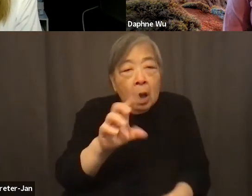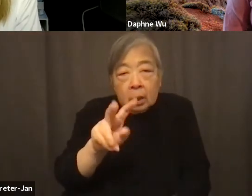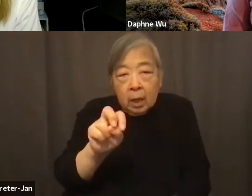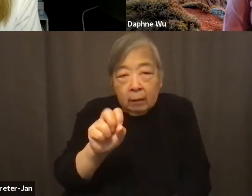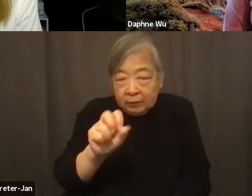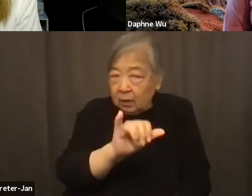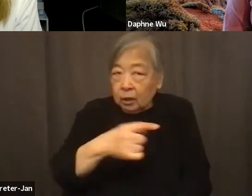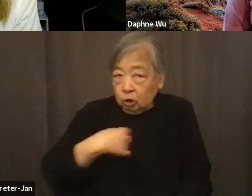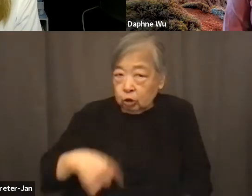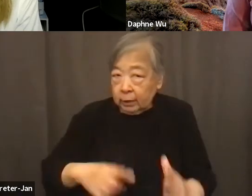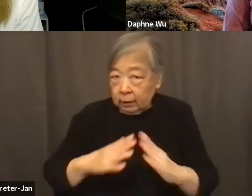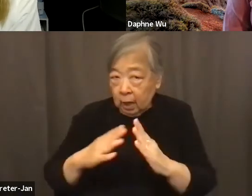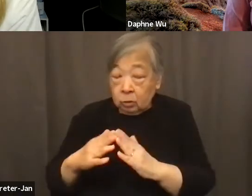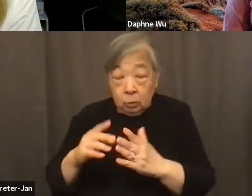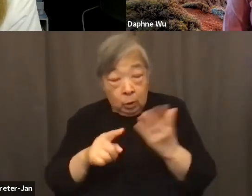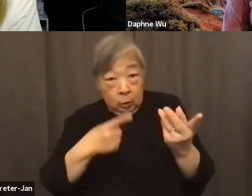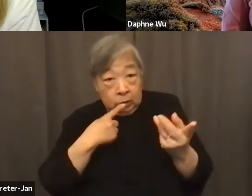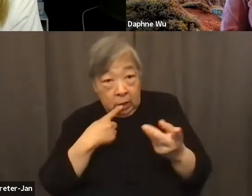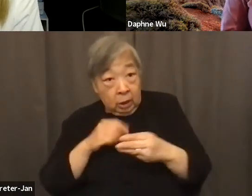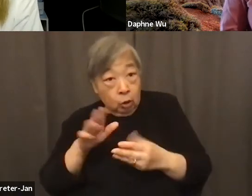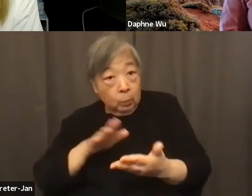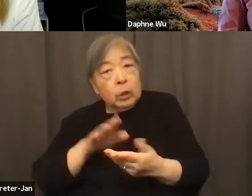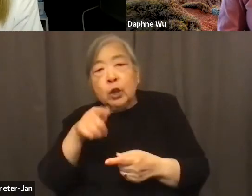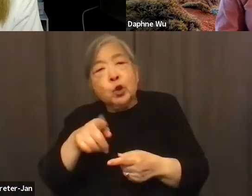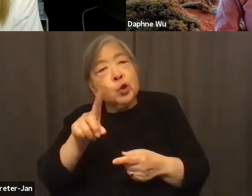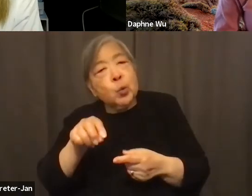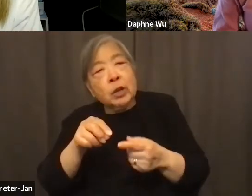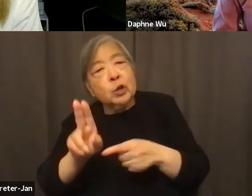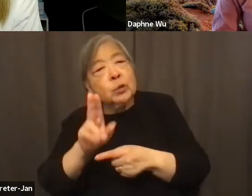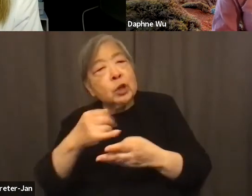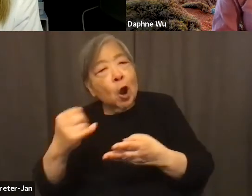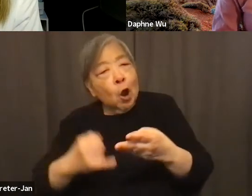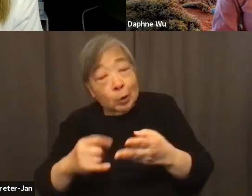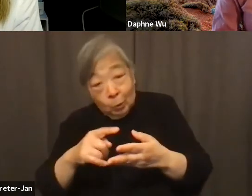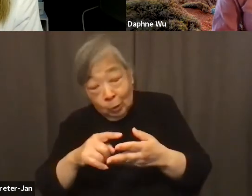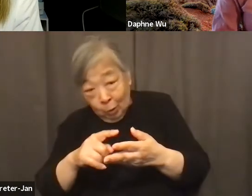for sure, like a lot of what you said and your approach and you're doing it through art, like, really resonated with me.